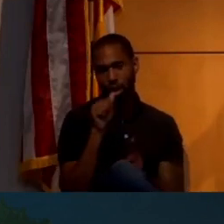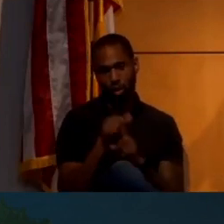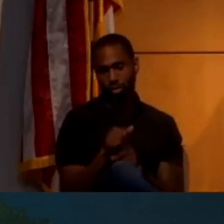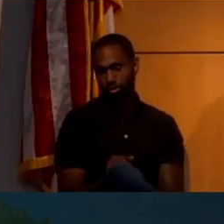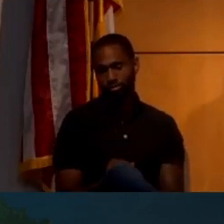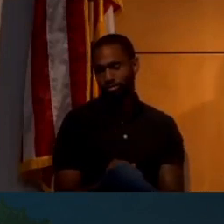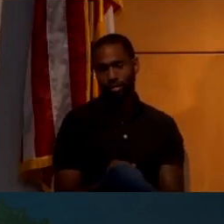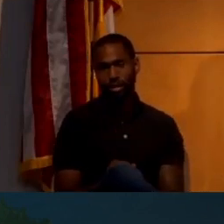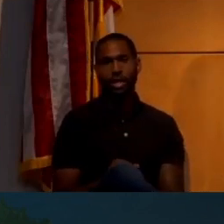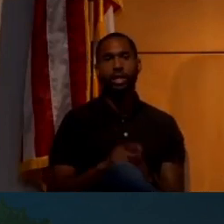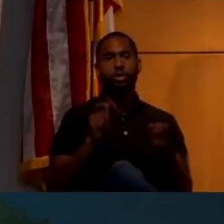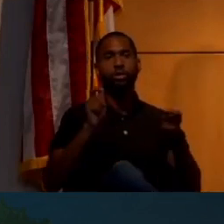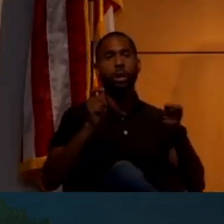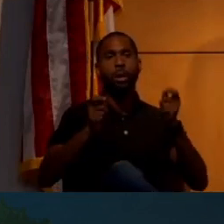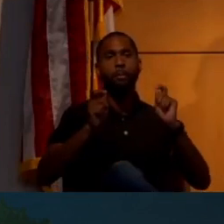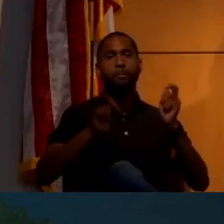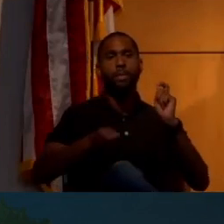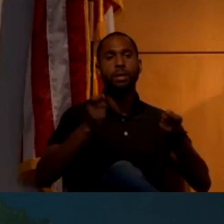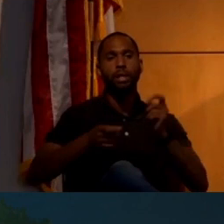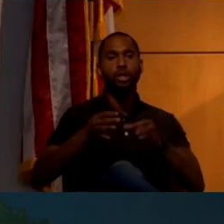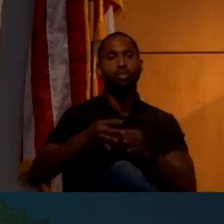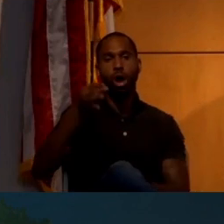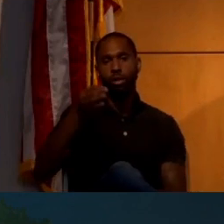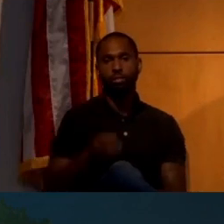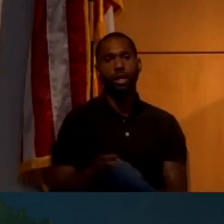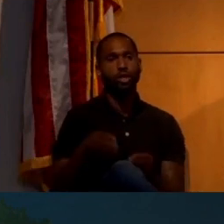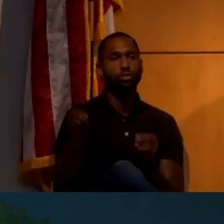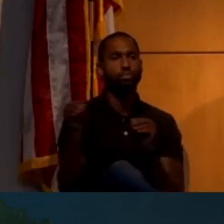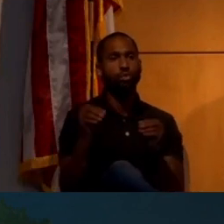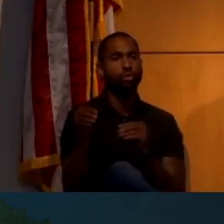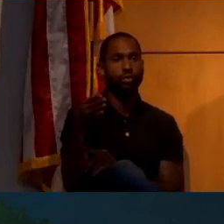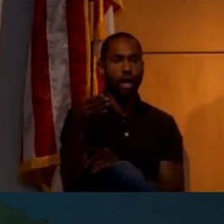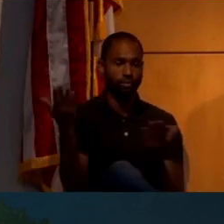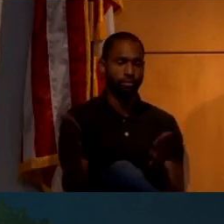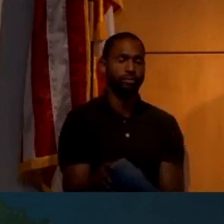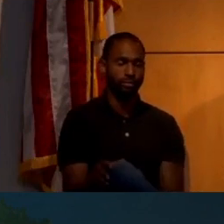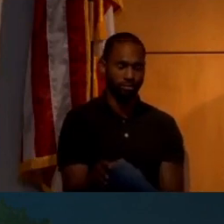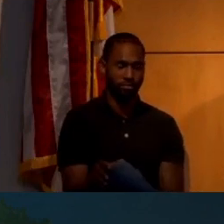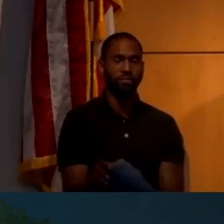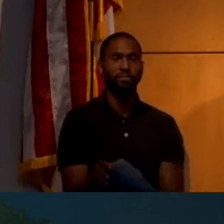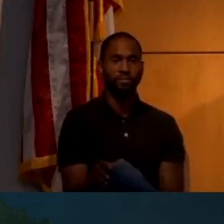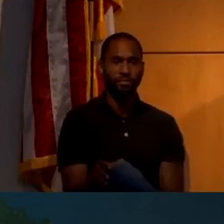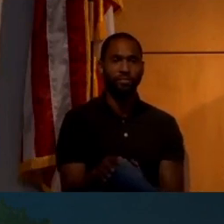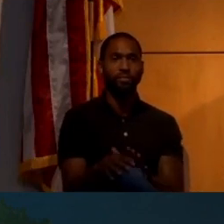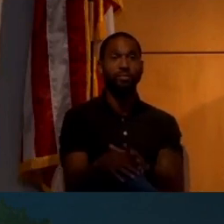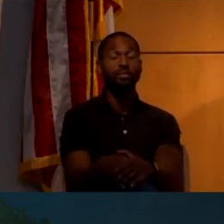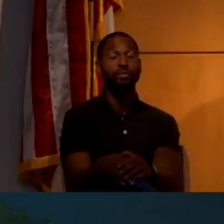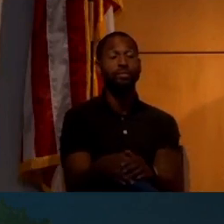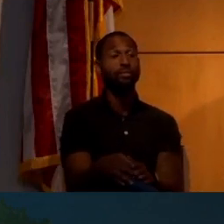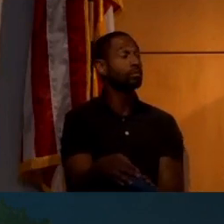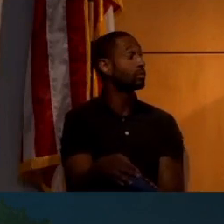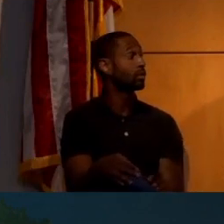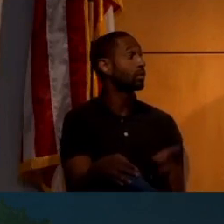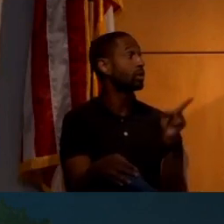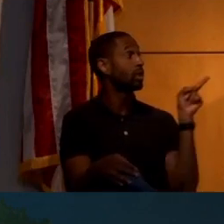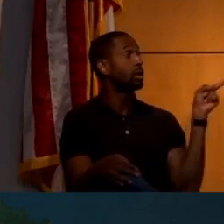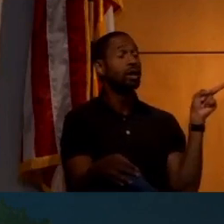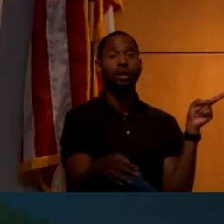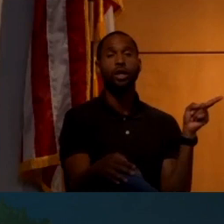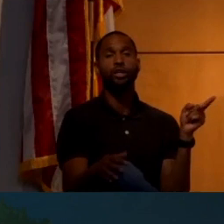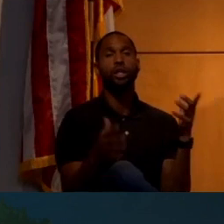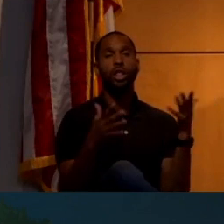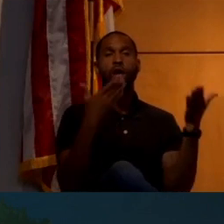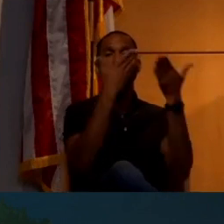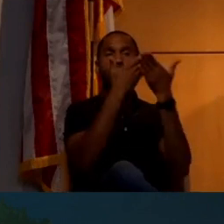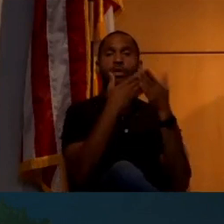they're just manipulating that rod and it's just moving it around. Now, these are a handful of the claims from